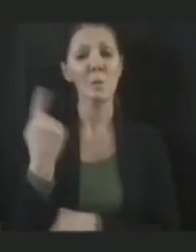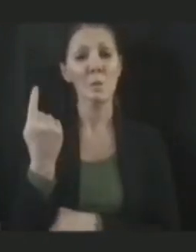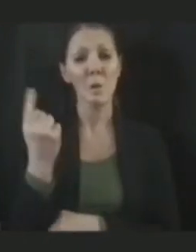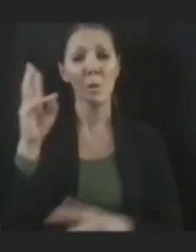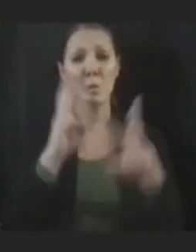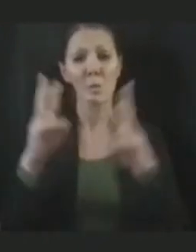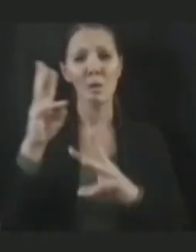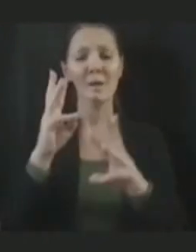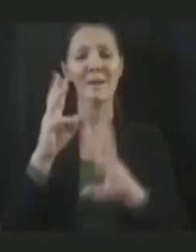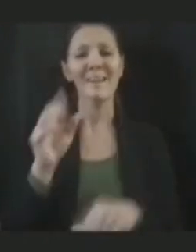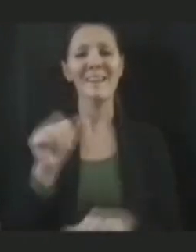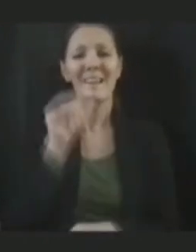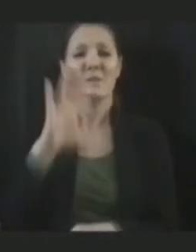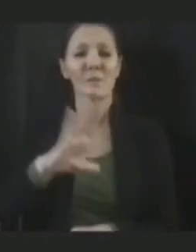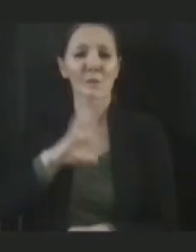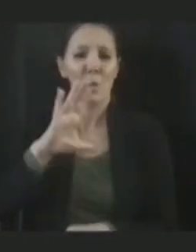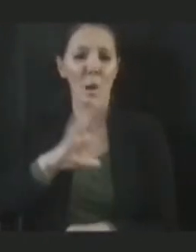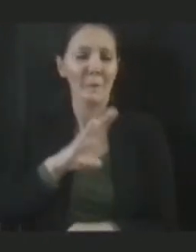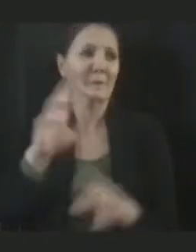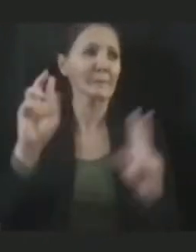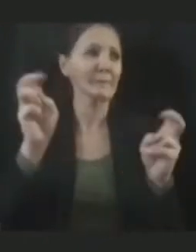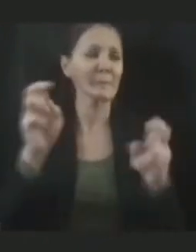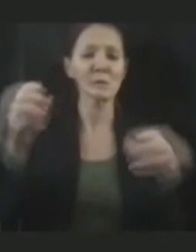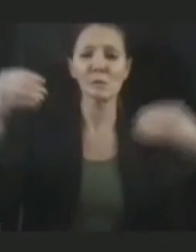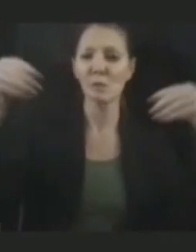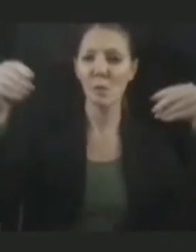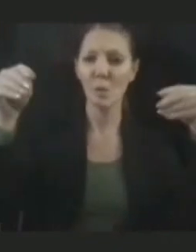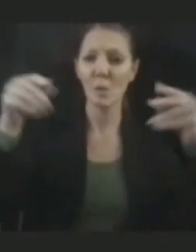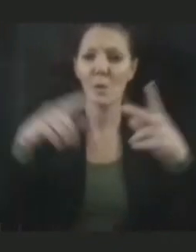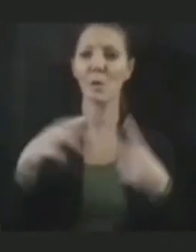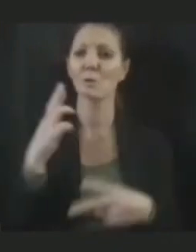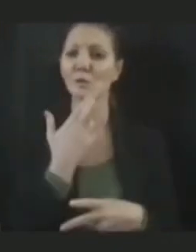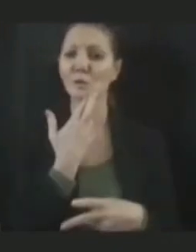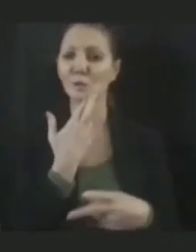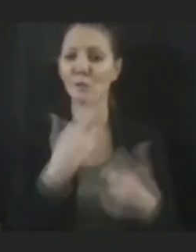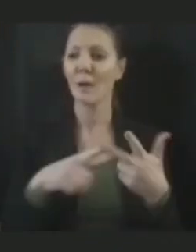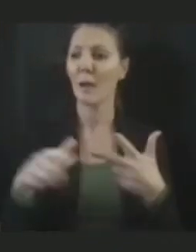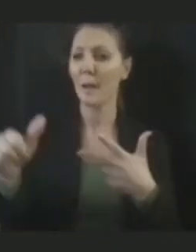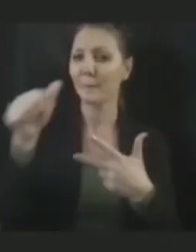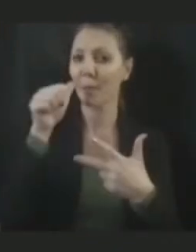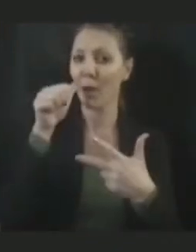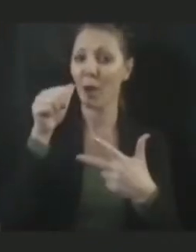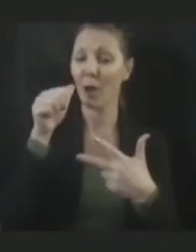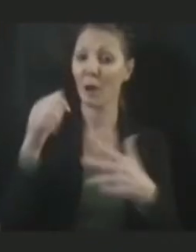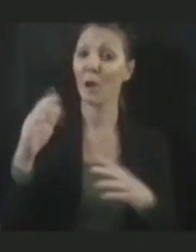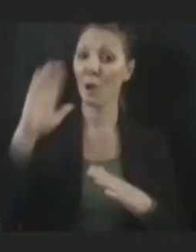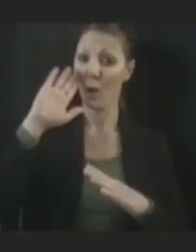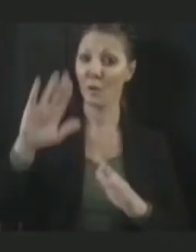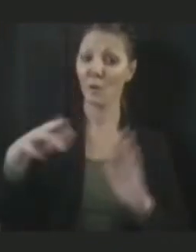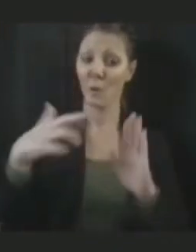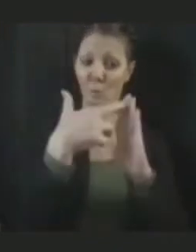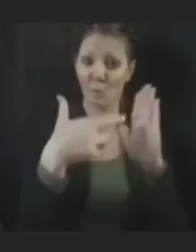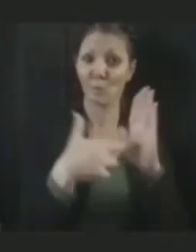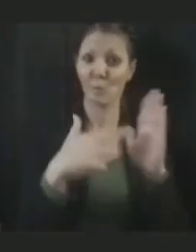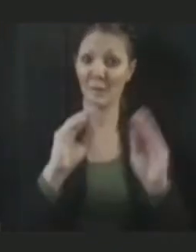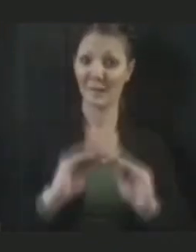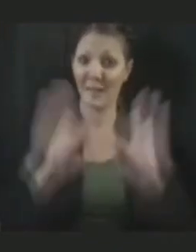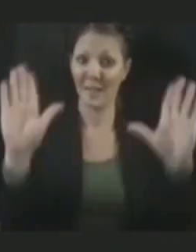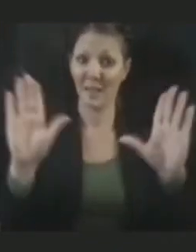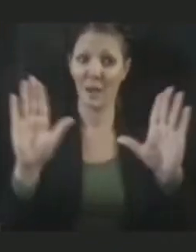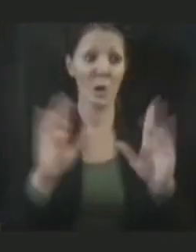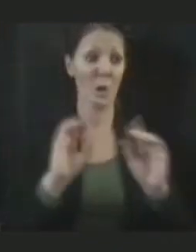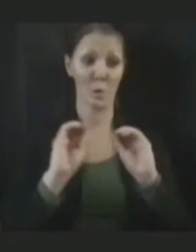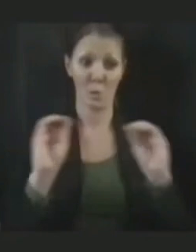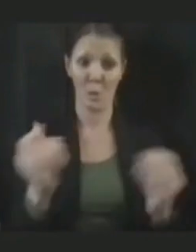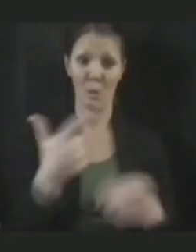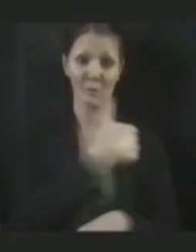contacts you have at stores and restaurants and bars where the rule is quite clear. If you're unvaccinated, you should be wearing a